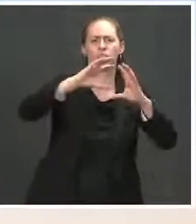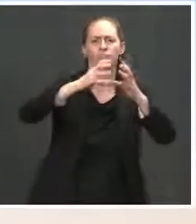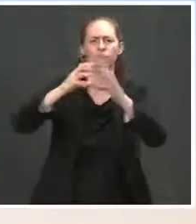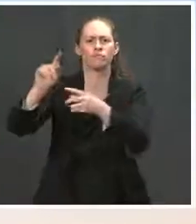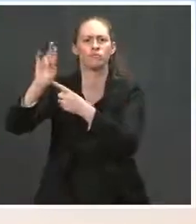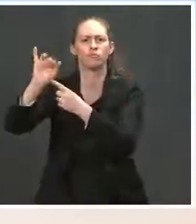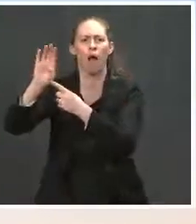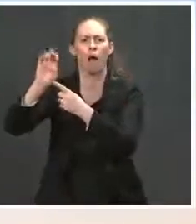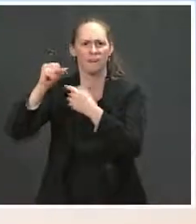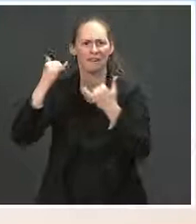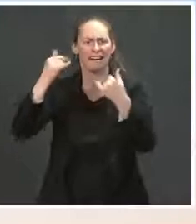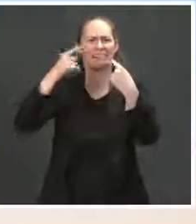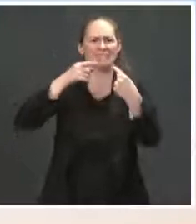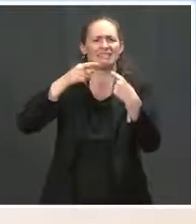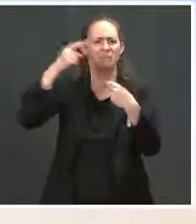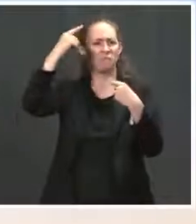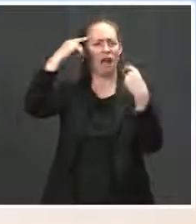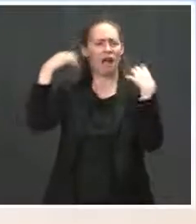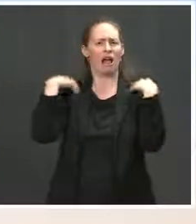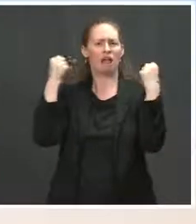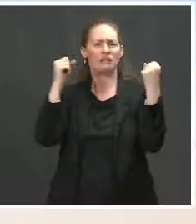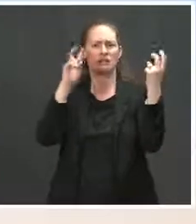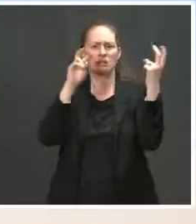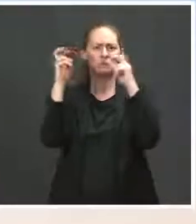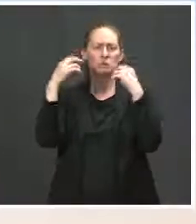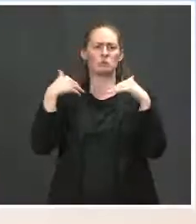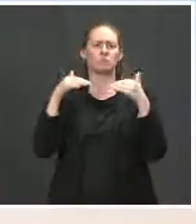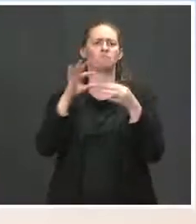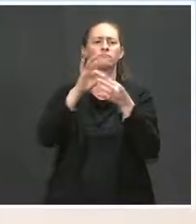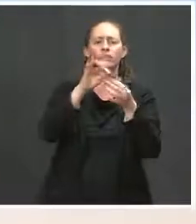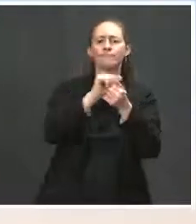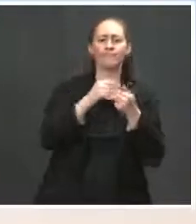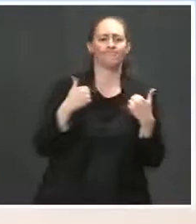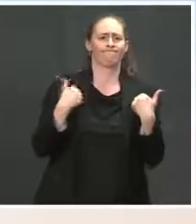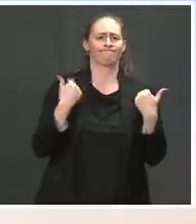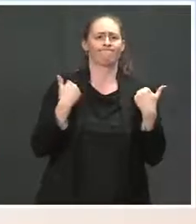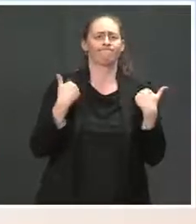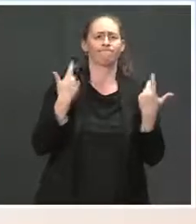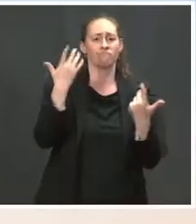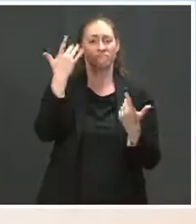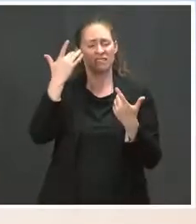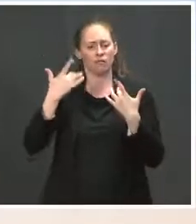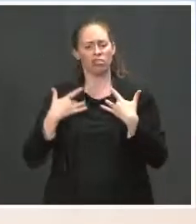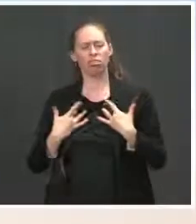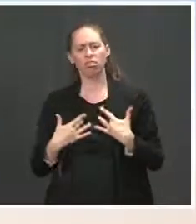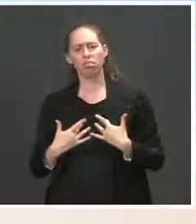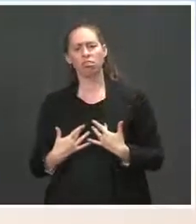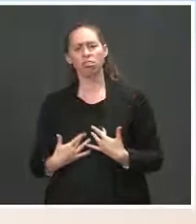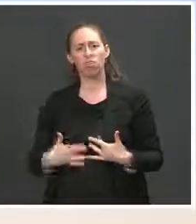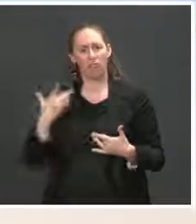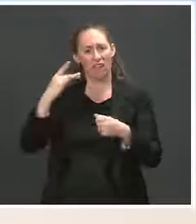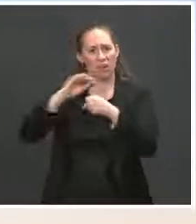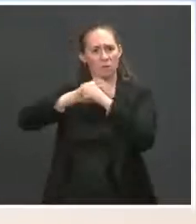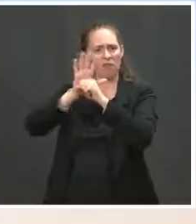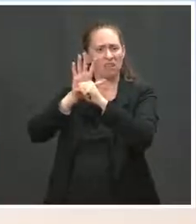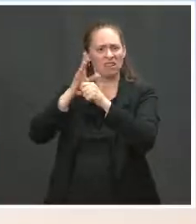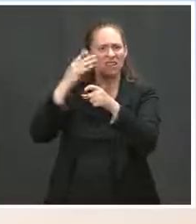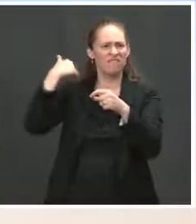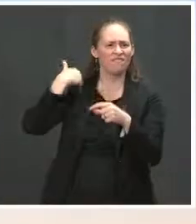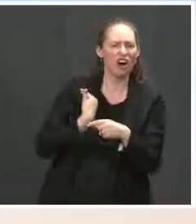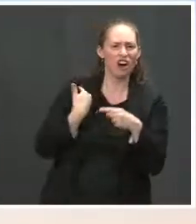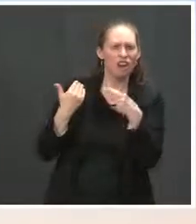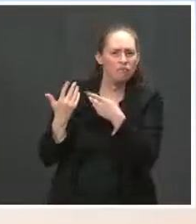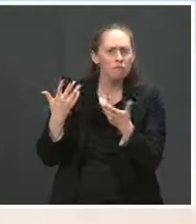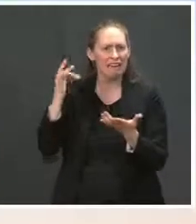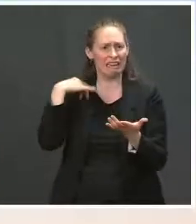around the country, but just teens struggling with- with depression during this pandemic. Is that one of- issue that you guys are addressing in this domestic council?